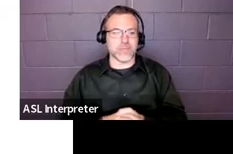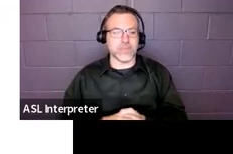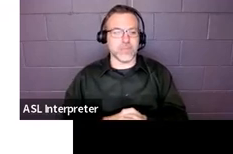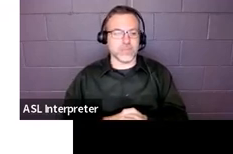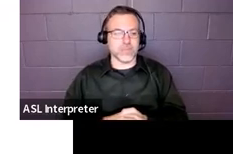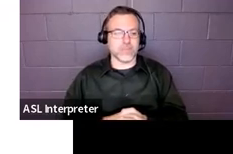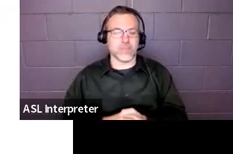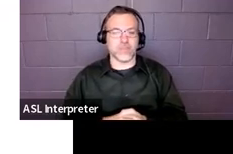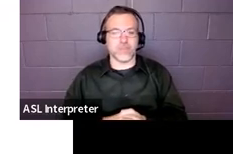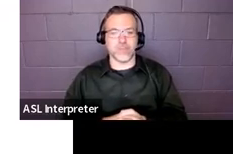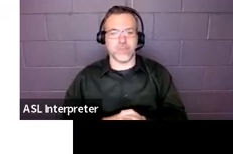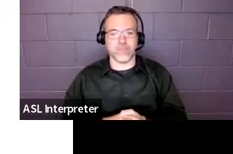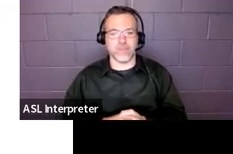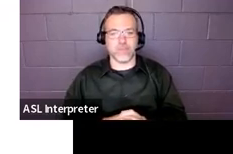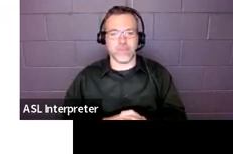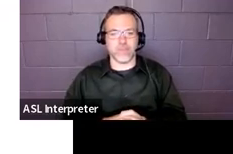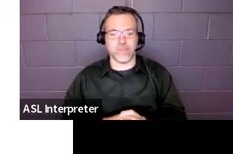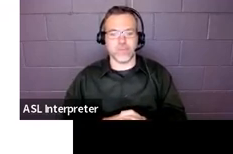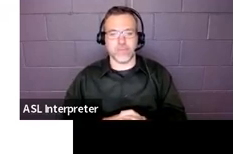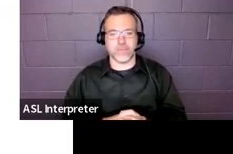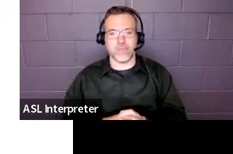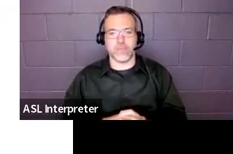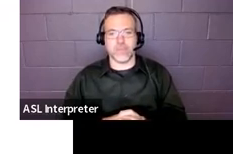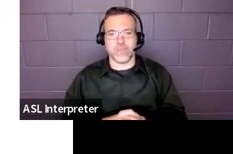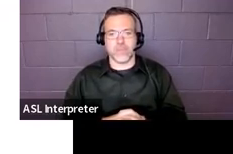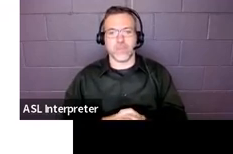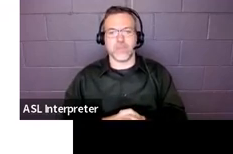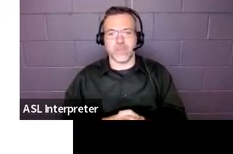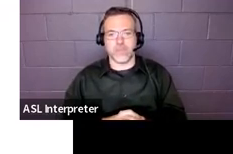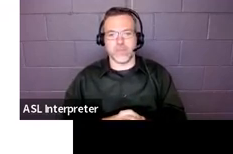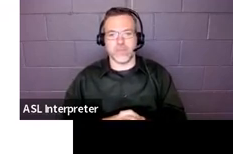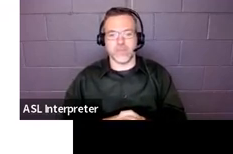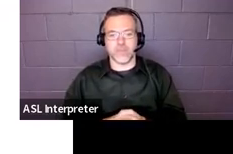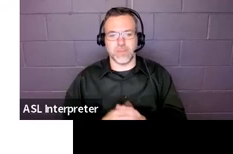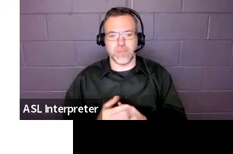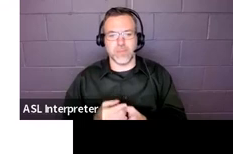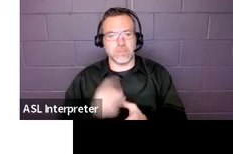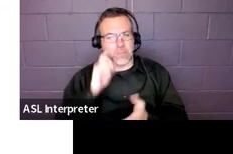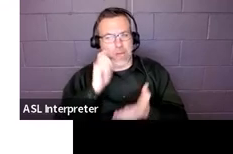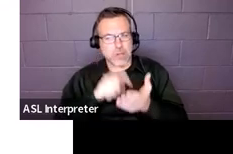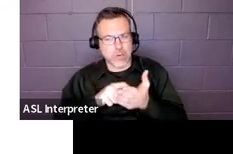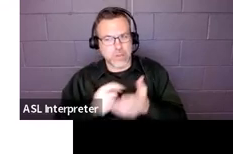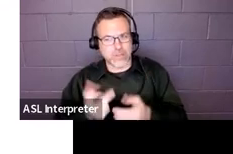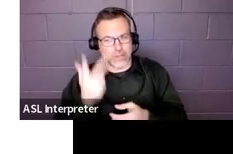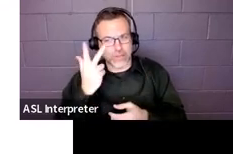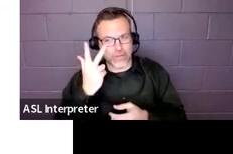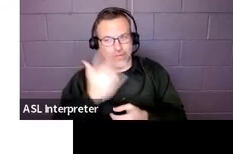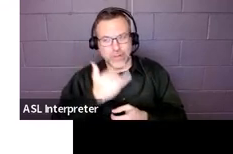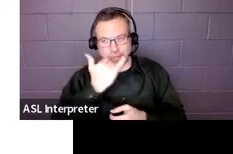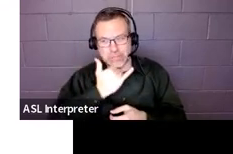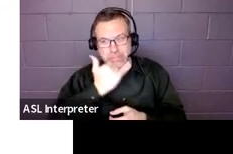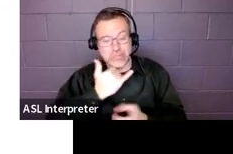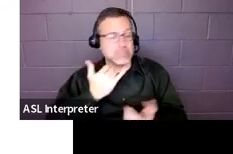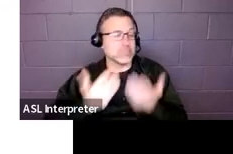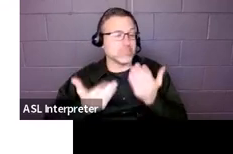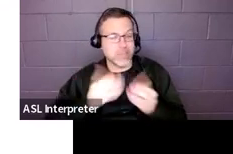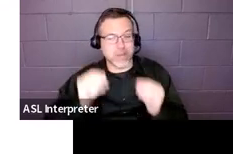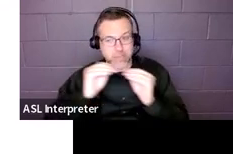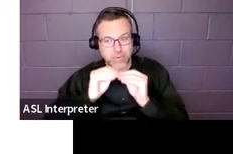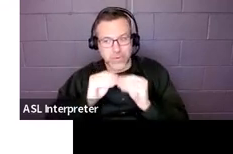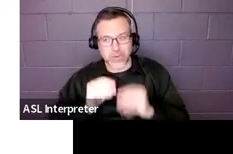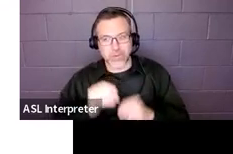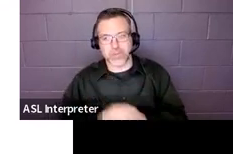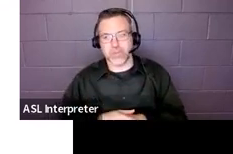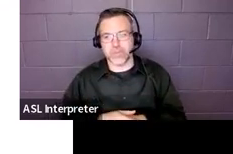So can you please just, there's three that I know of on here. Maybe there's more. Um,